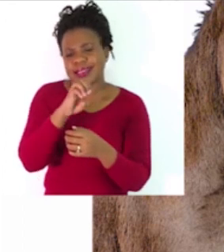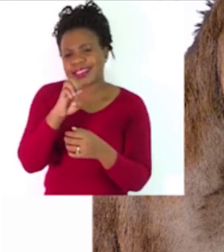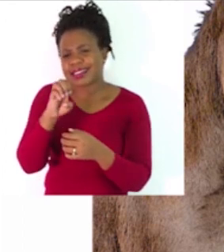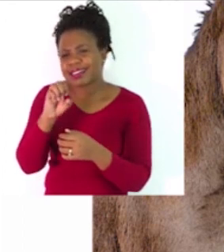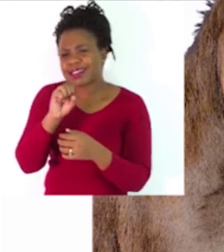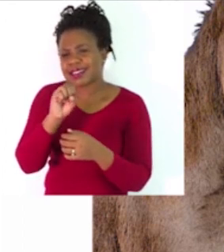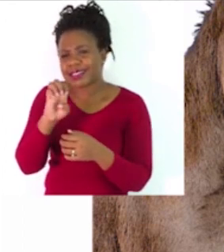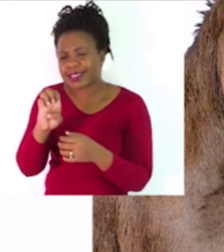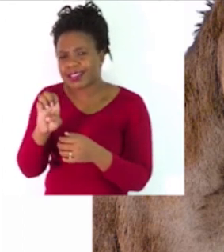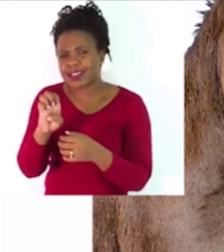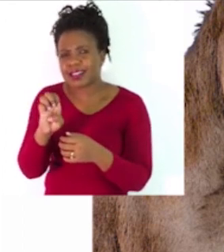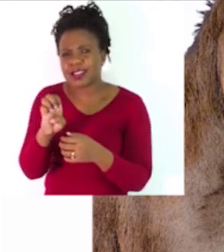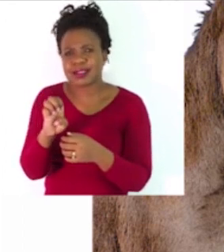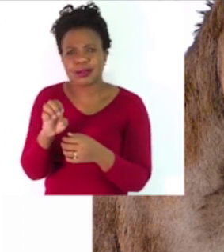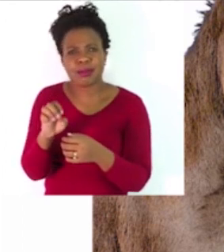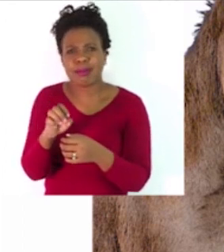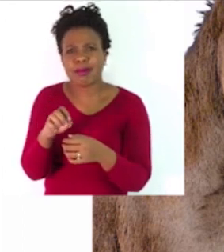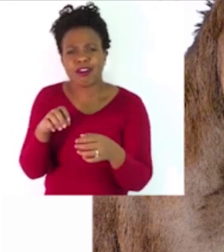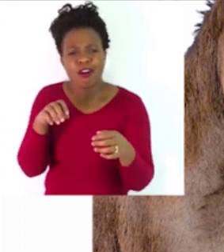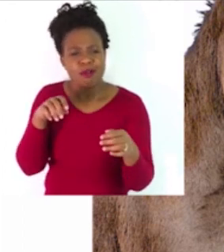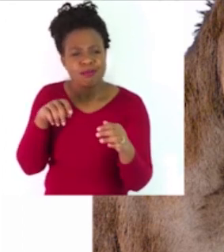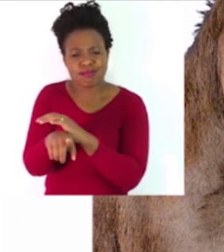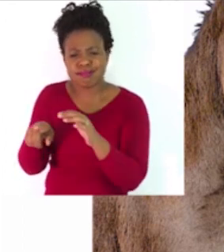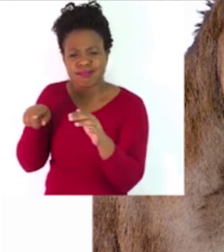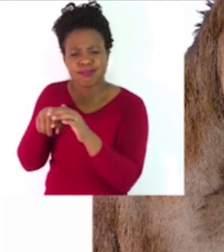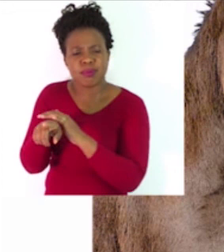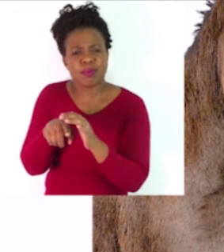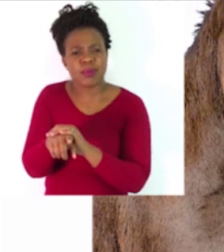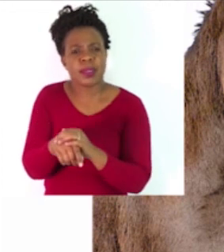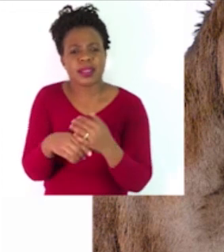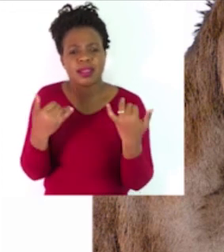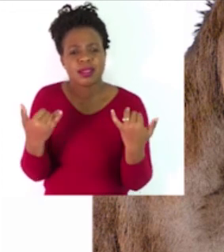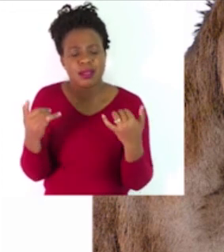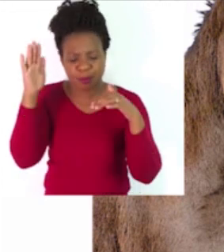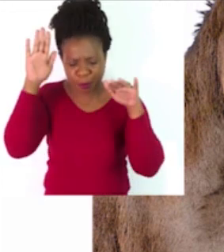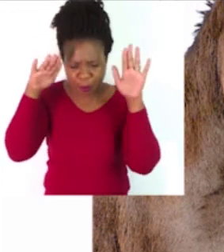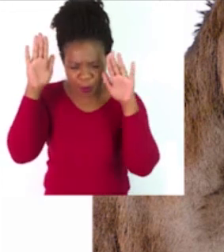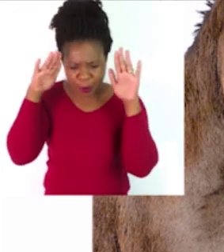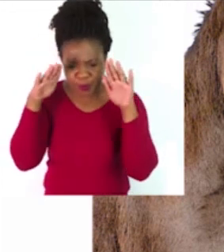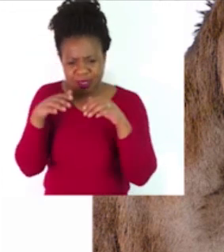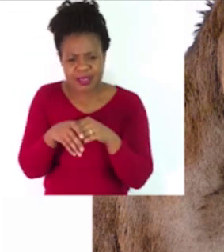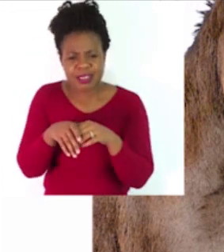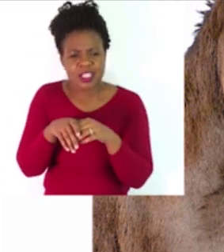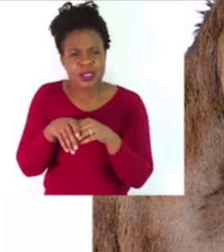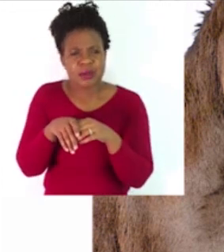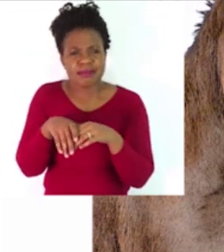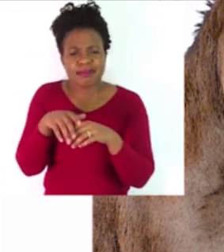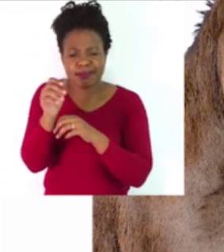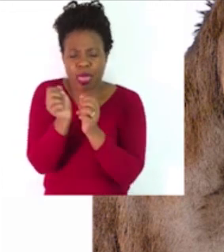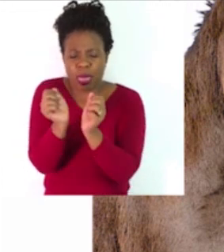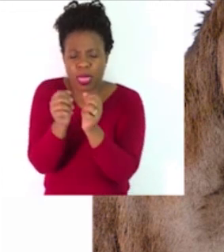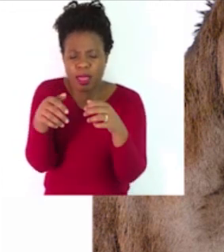by, frightening the donkey. The donkey's hooves slipped loose from the ropes